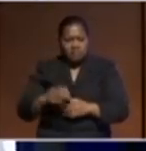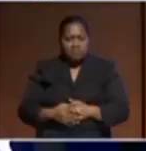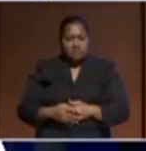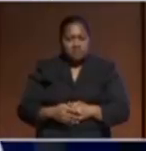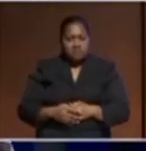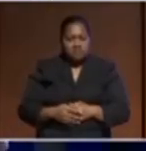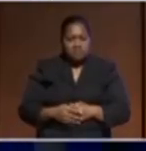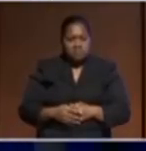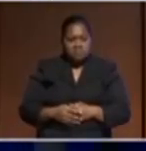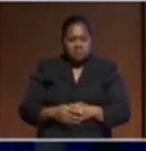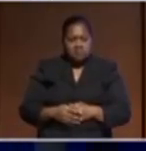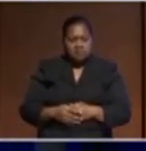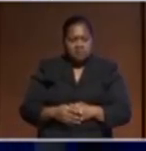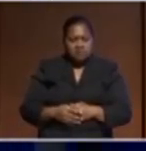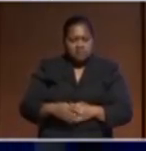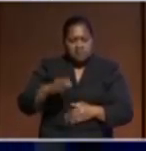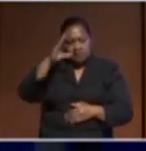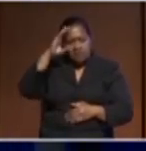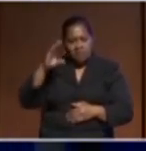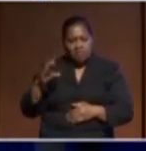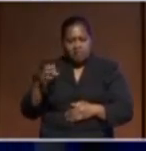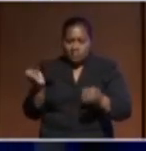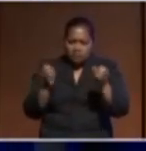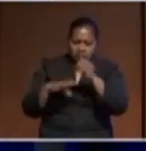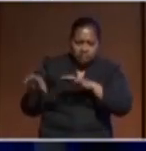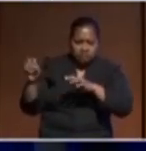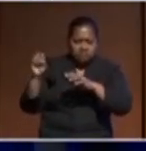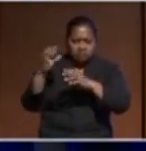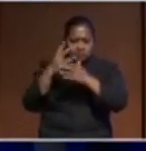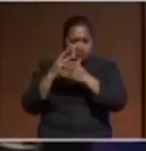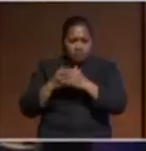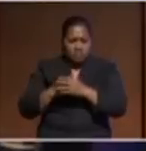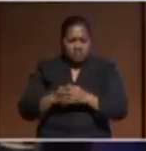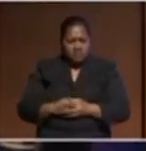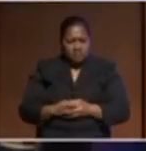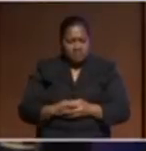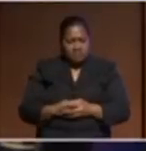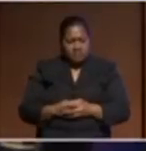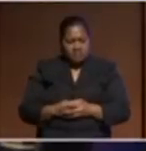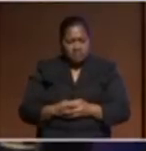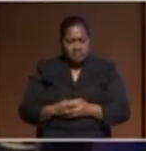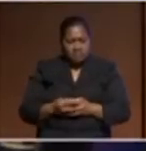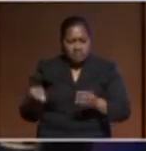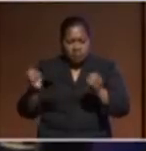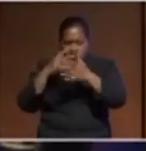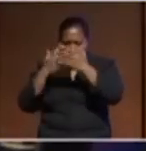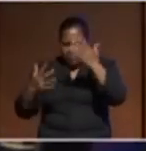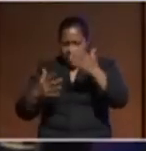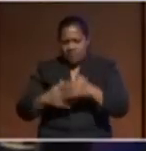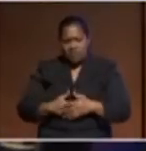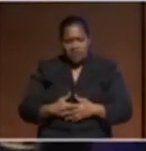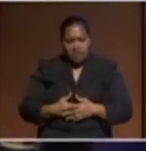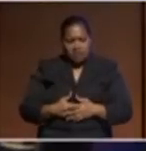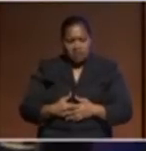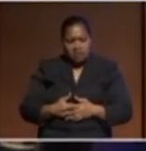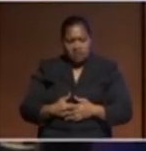put a moratorium on seabed mining and reason being that while